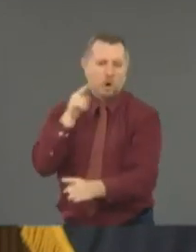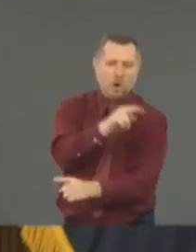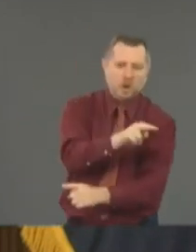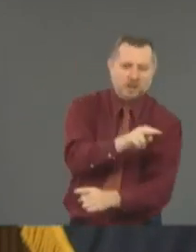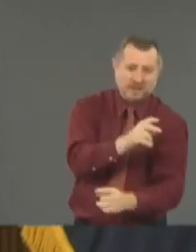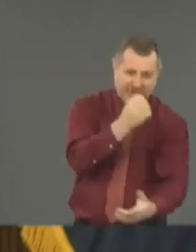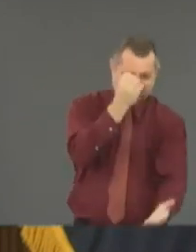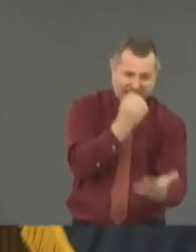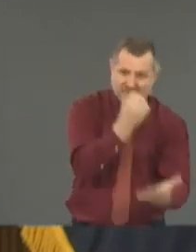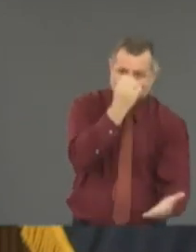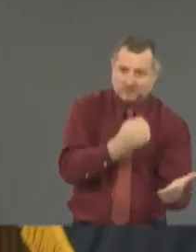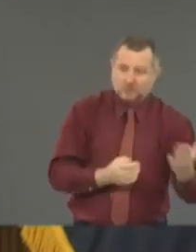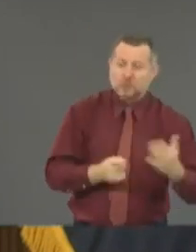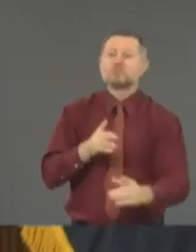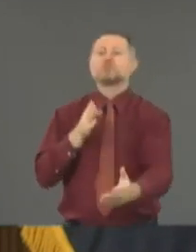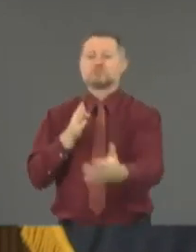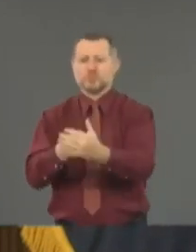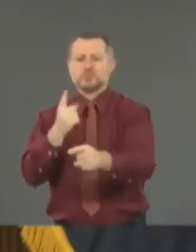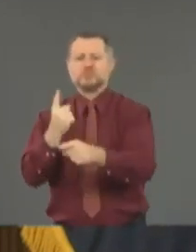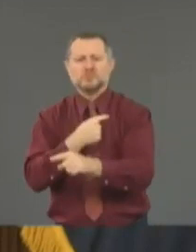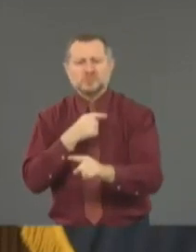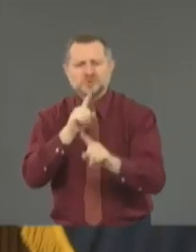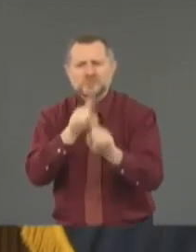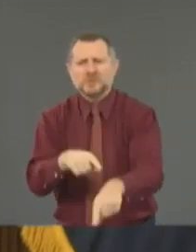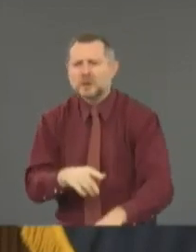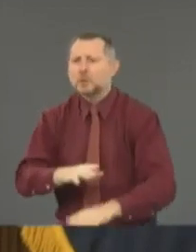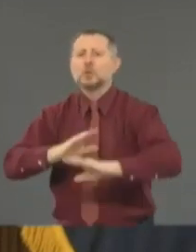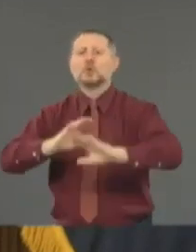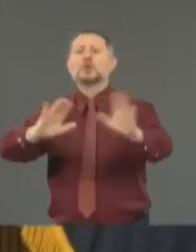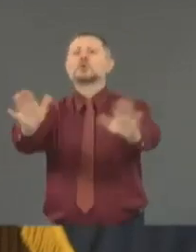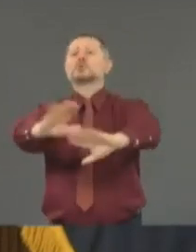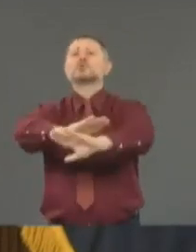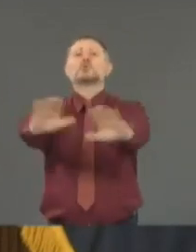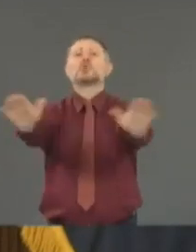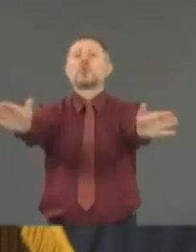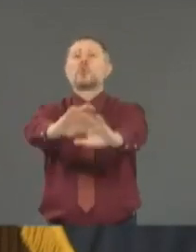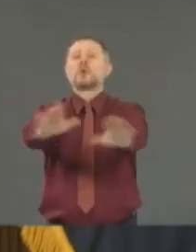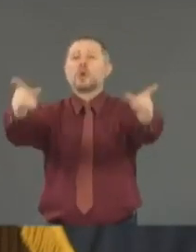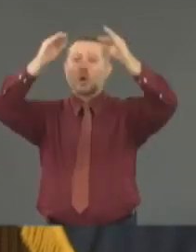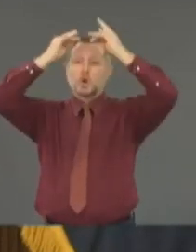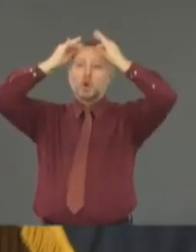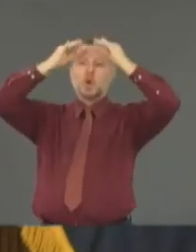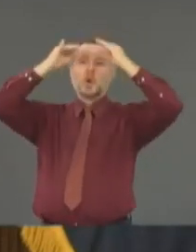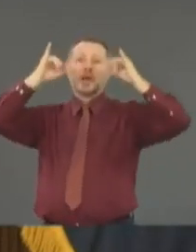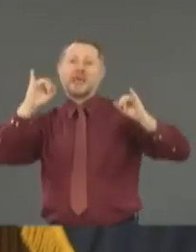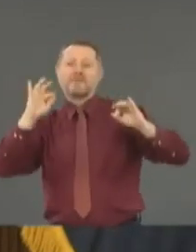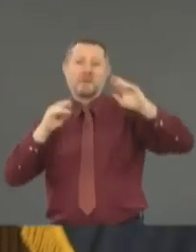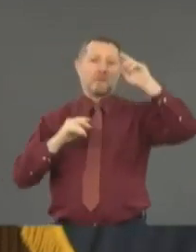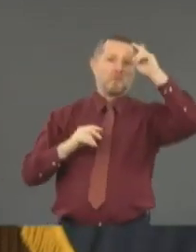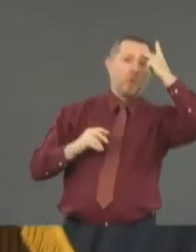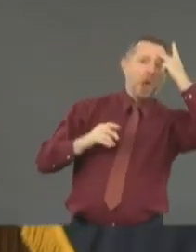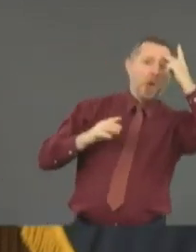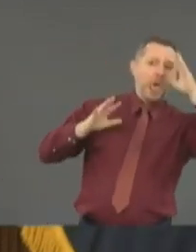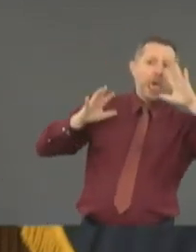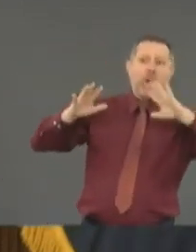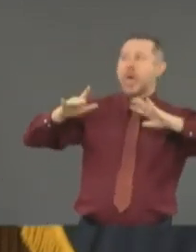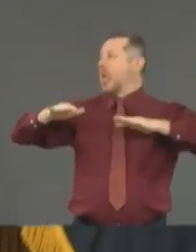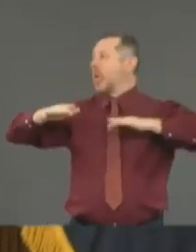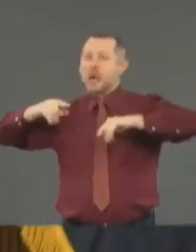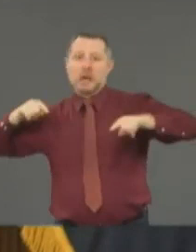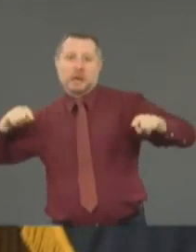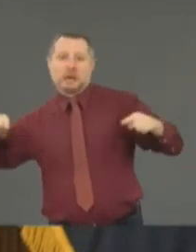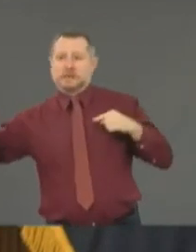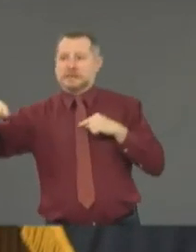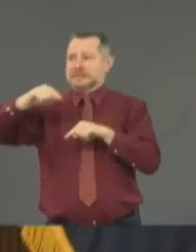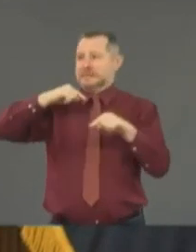That's what I'm saying. Don't be, don't feel, well, there's a political environment where I don't want to